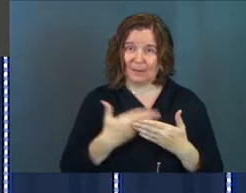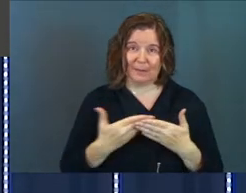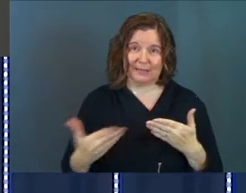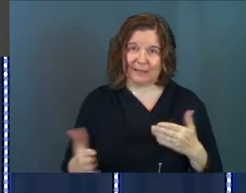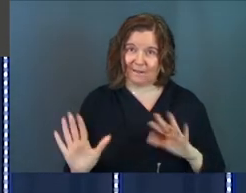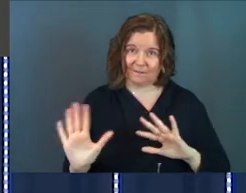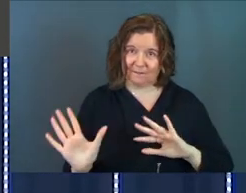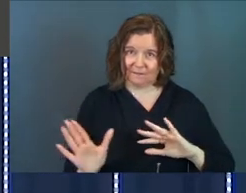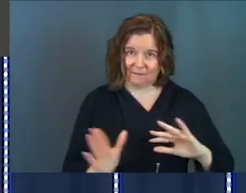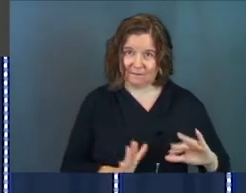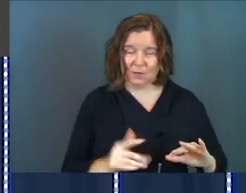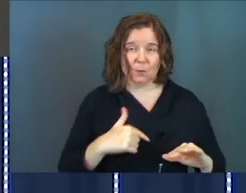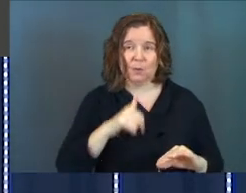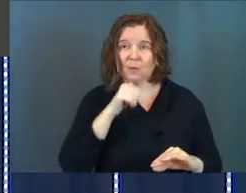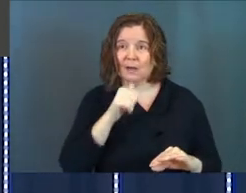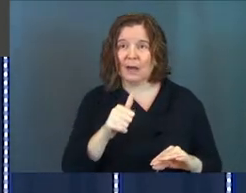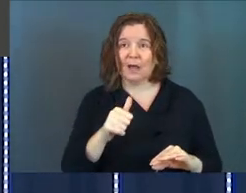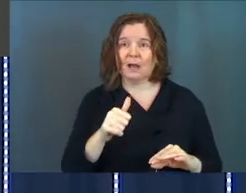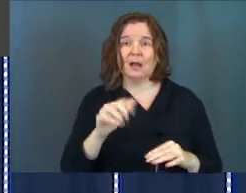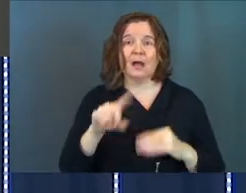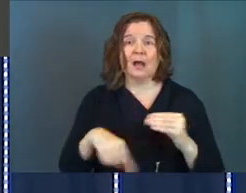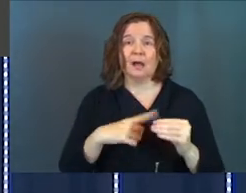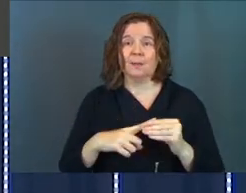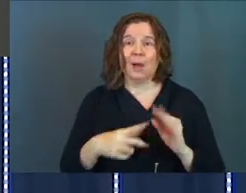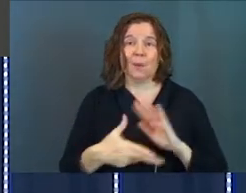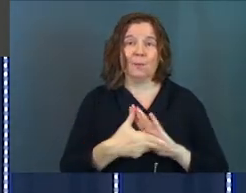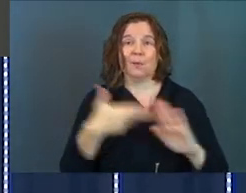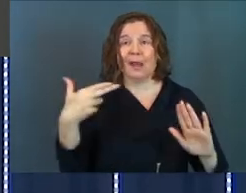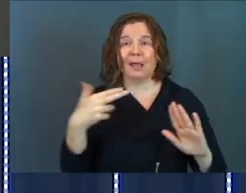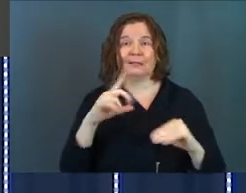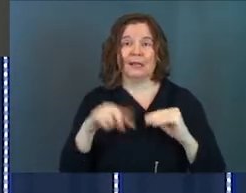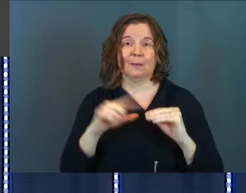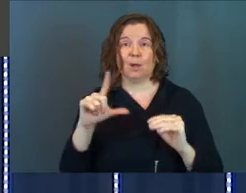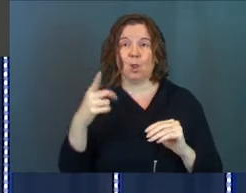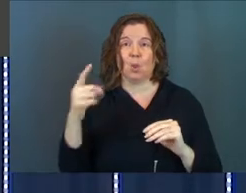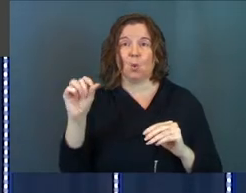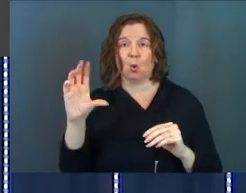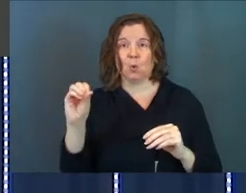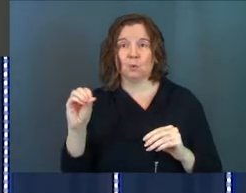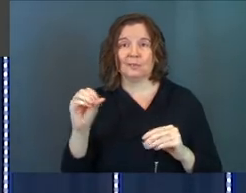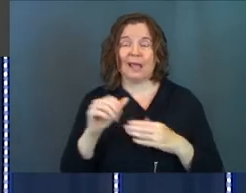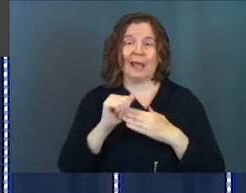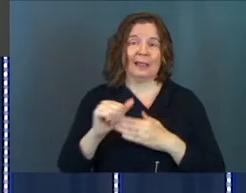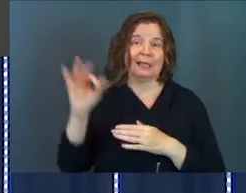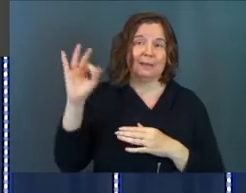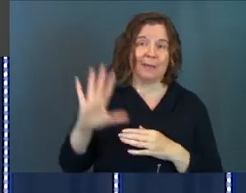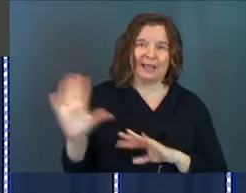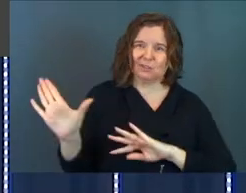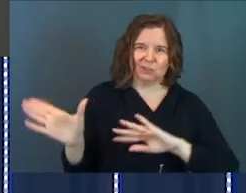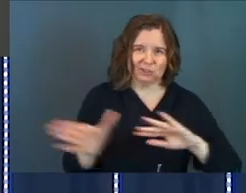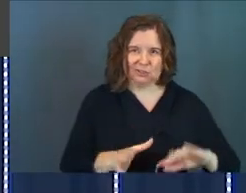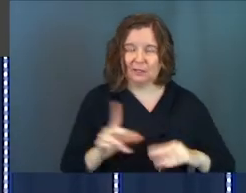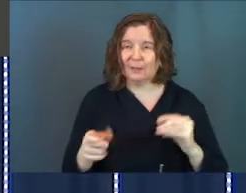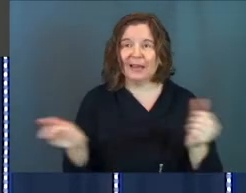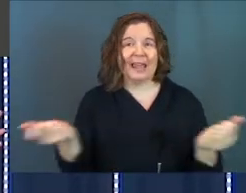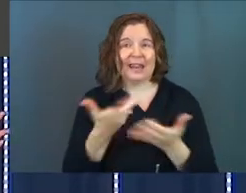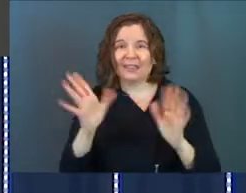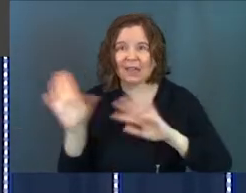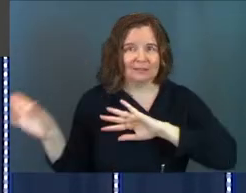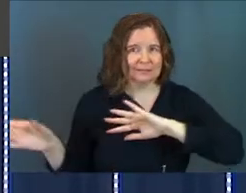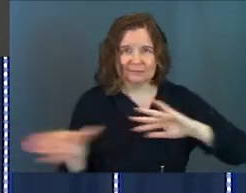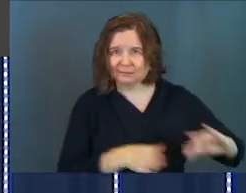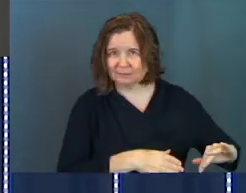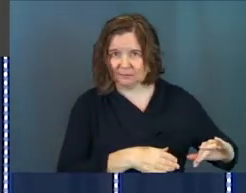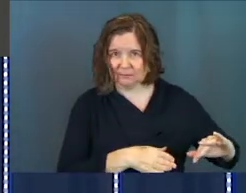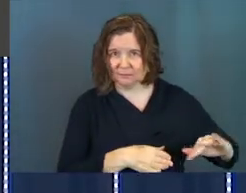stuff. We will not be about brands and about logos and lead pastors. We will not be about any of it.